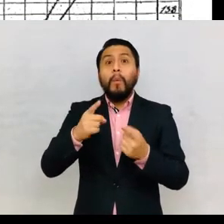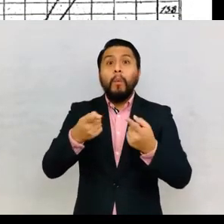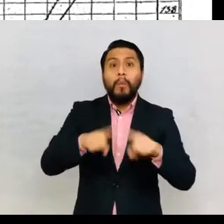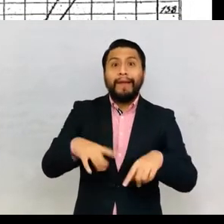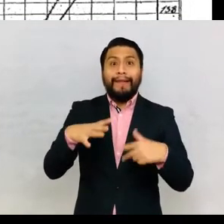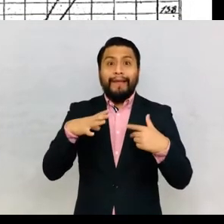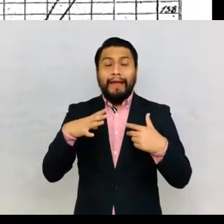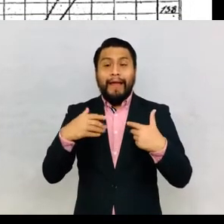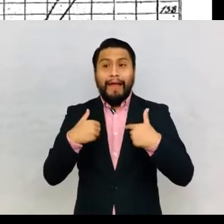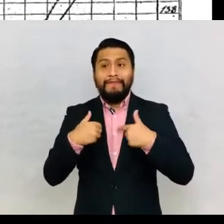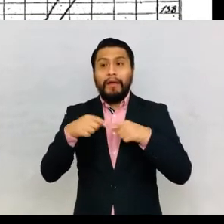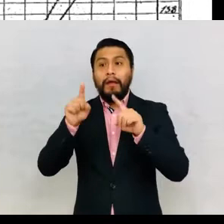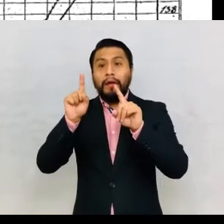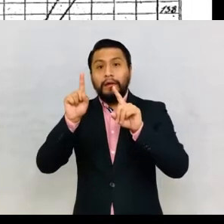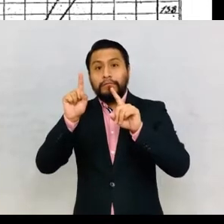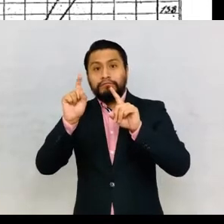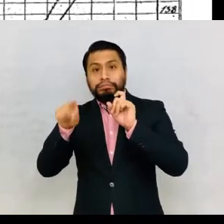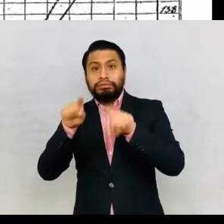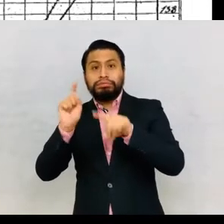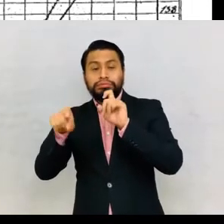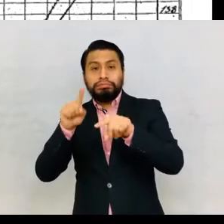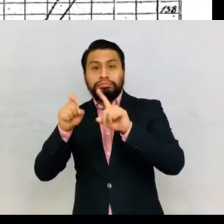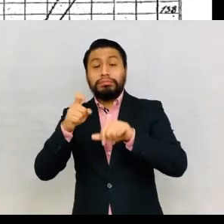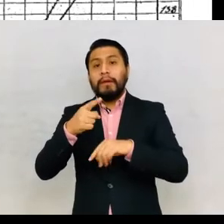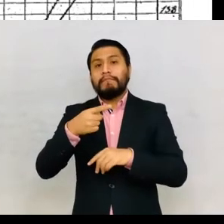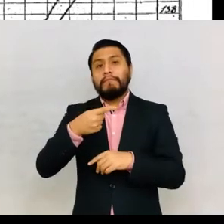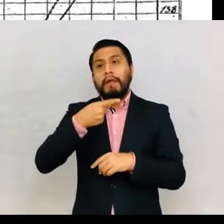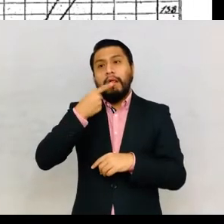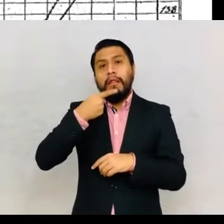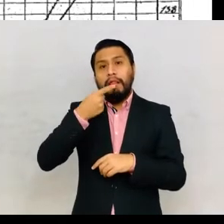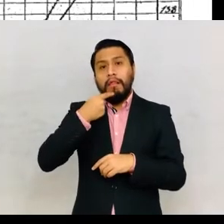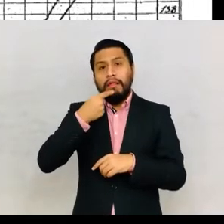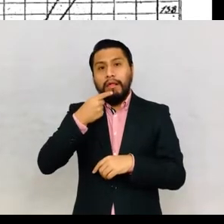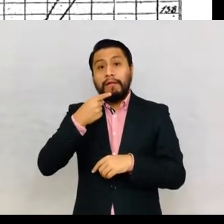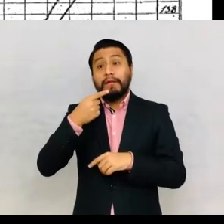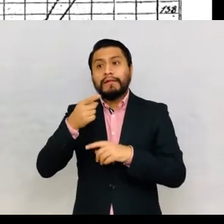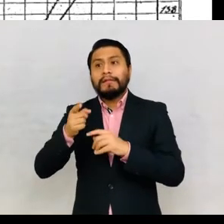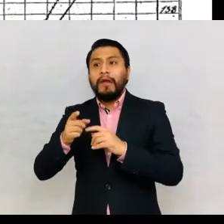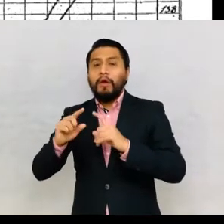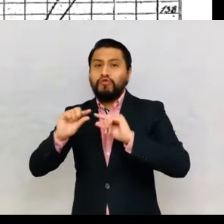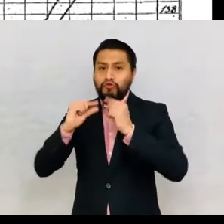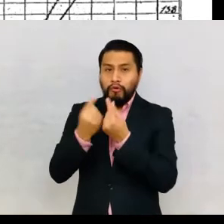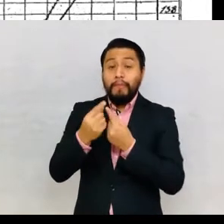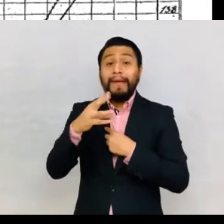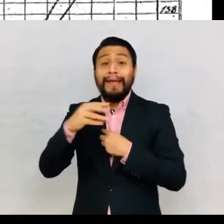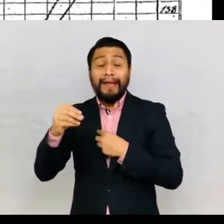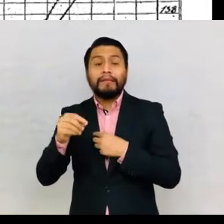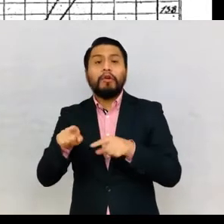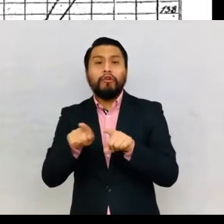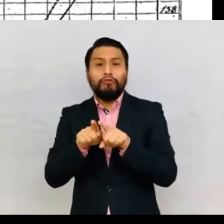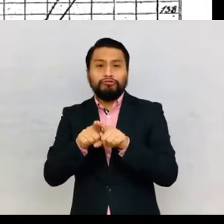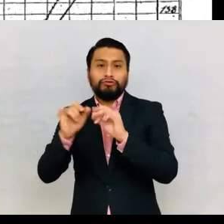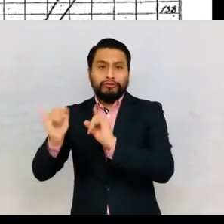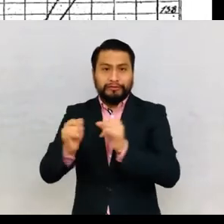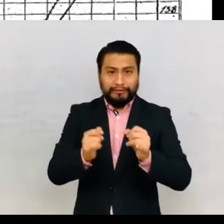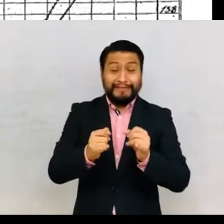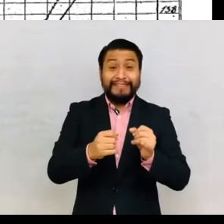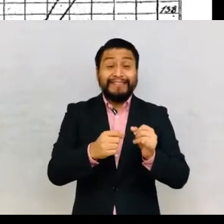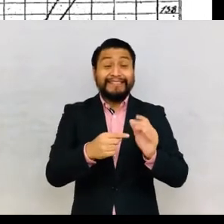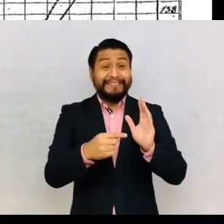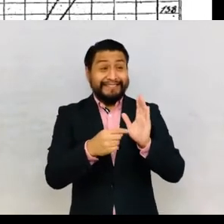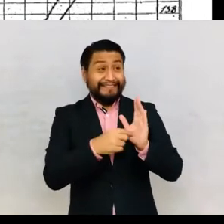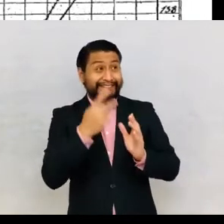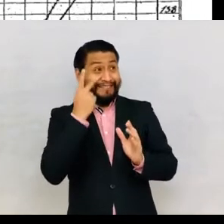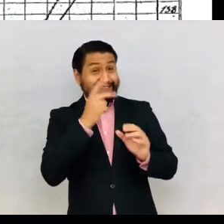not in individual documents for each student. Note that here the card is intended for a specific